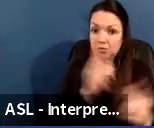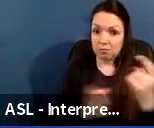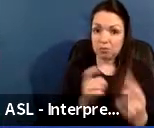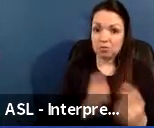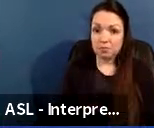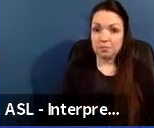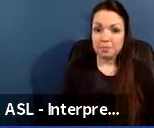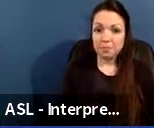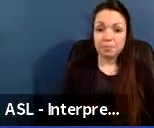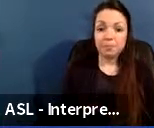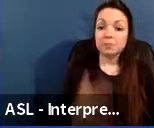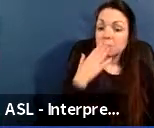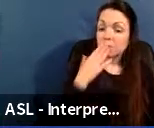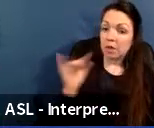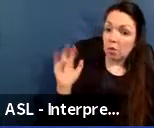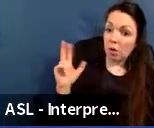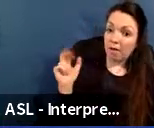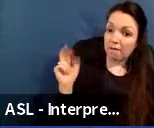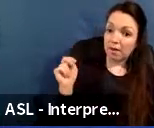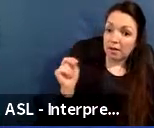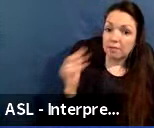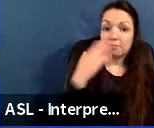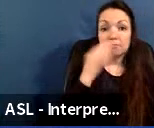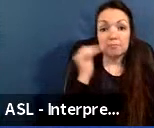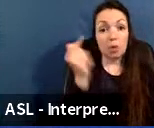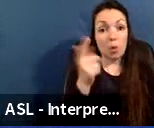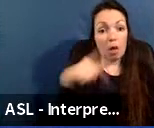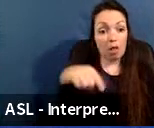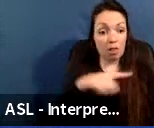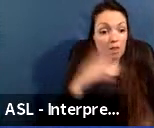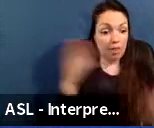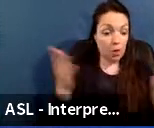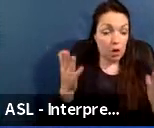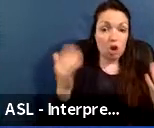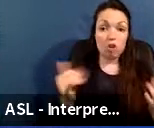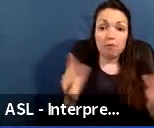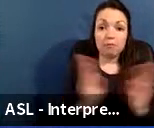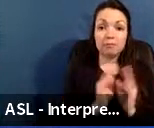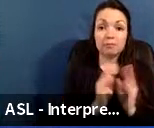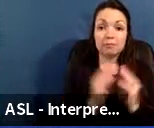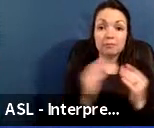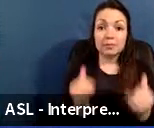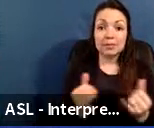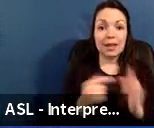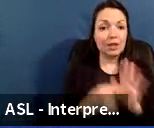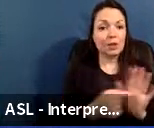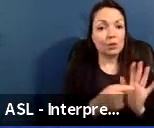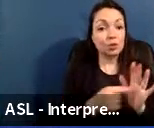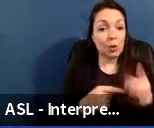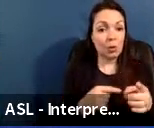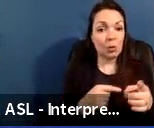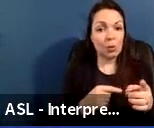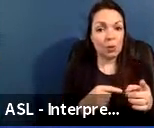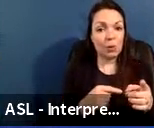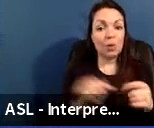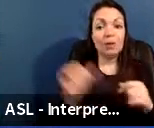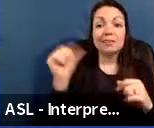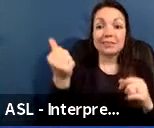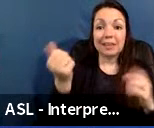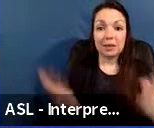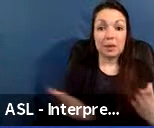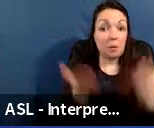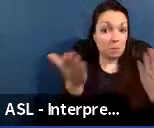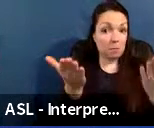again, thank you, Ivan, and thank you to all of those who have joined us here today. Shown here are the 10 proposed